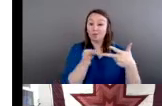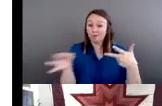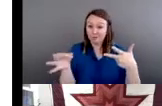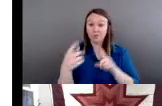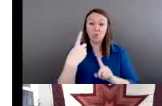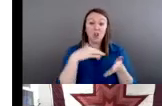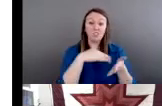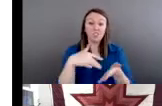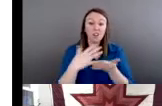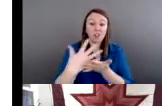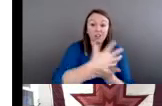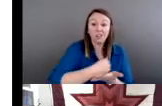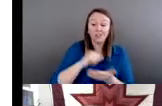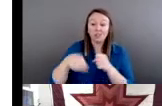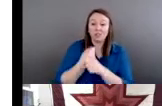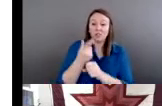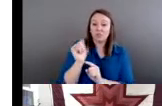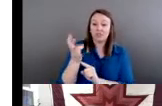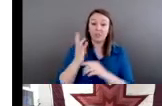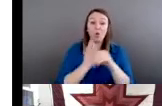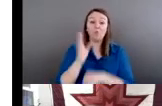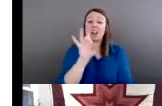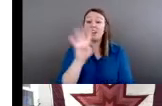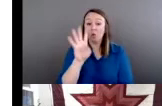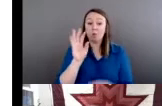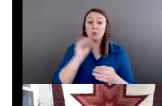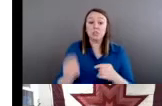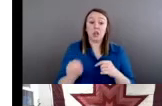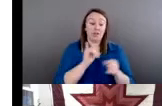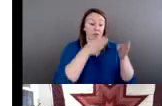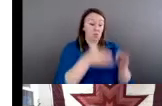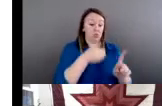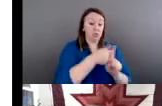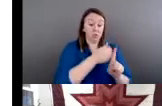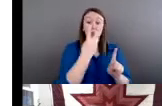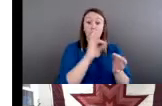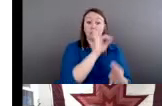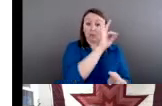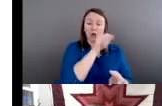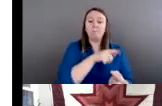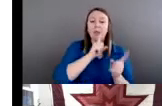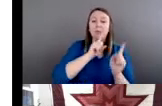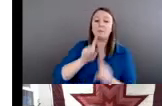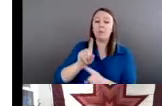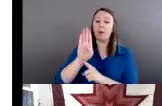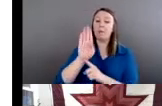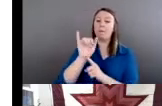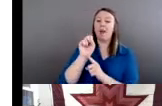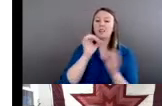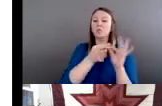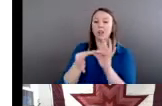84% of two spirit people reported experiencing bias released victimization,